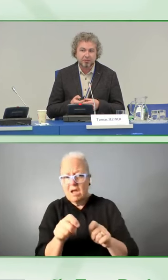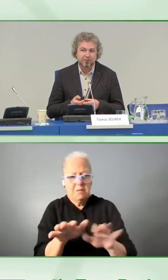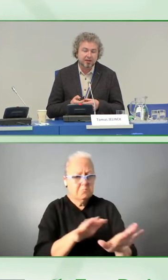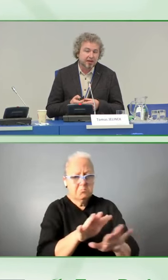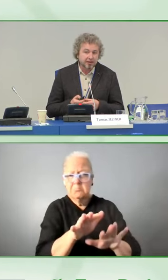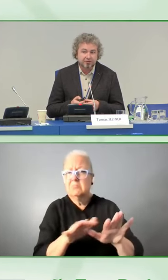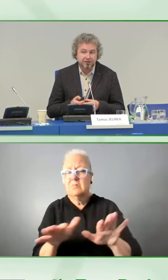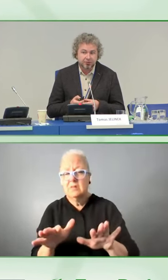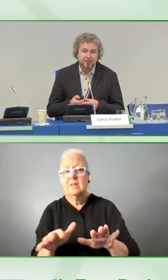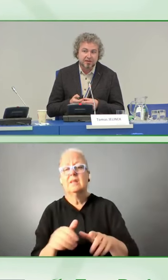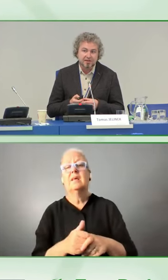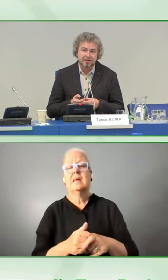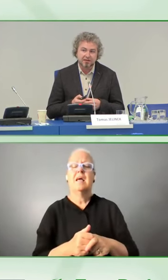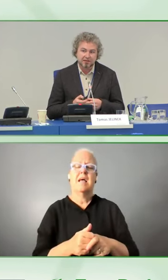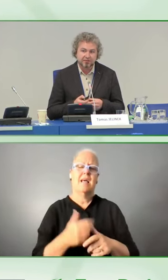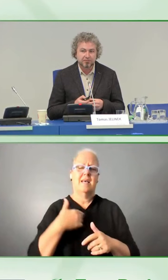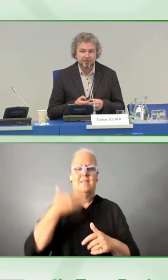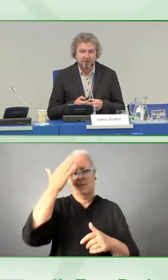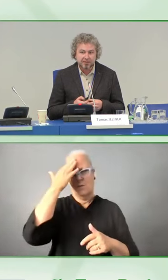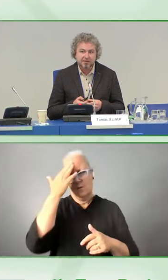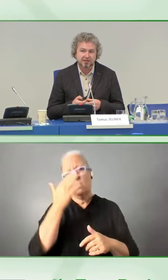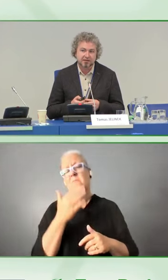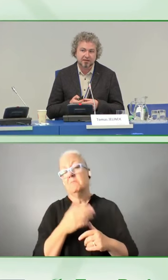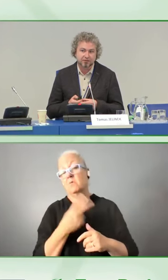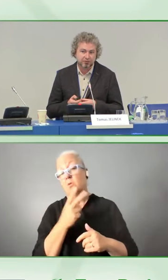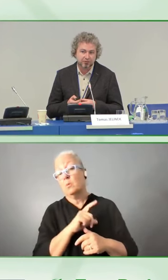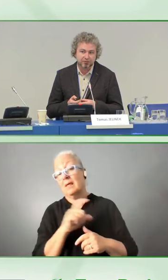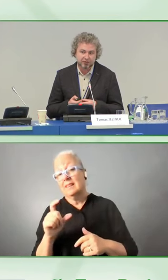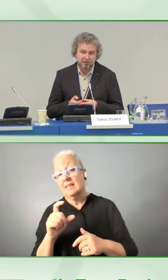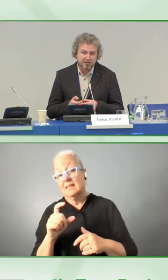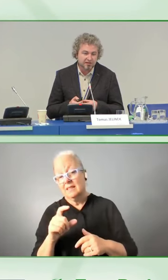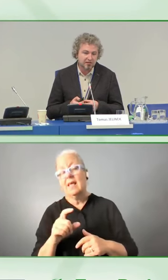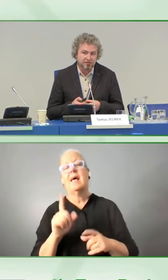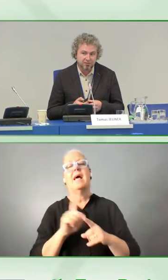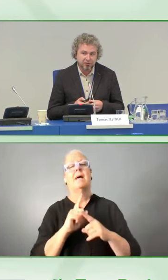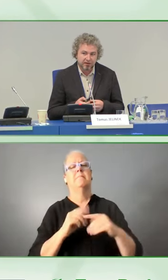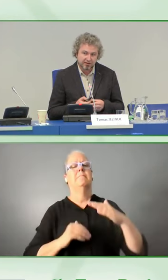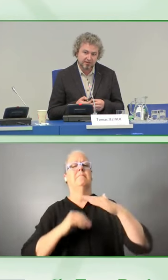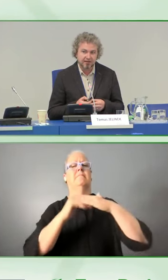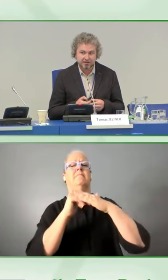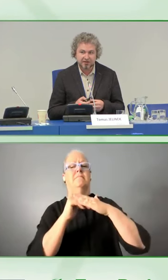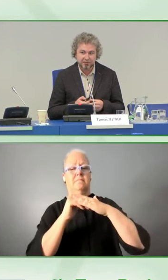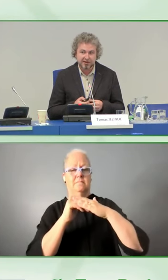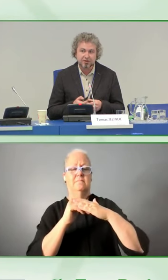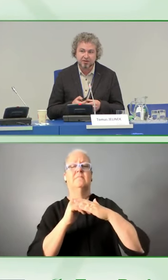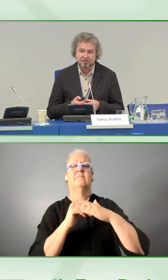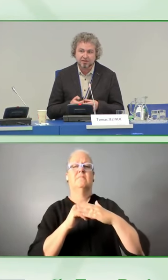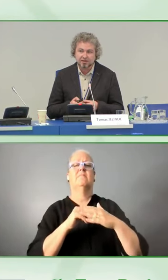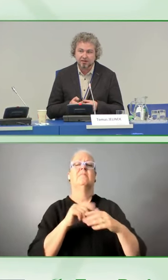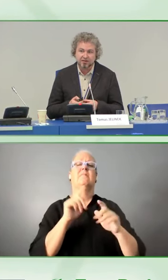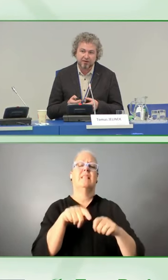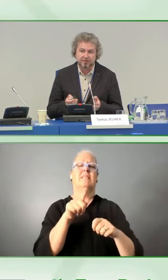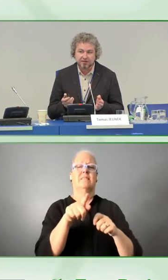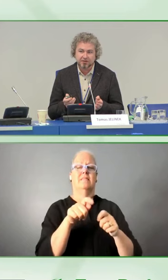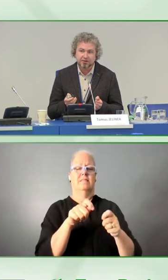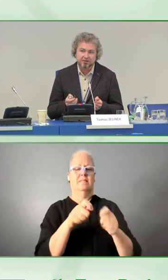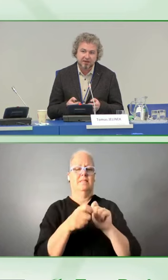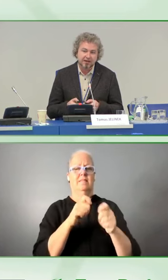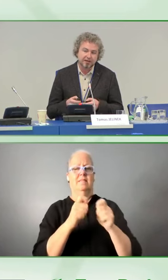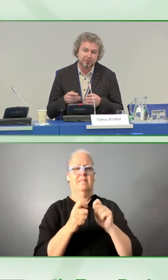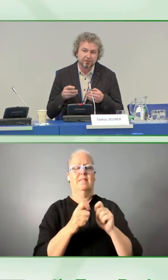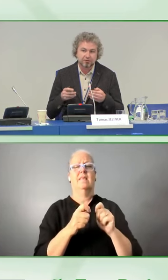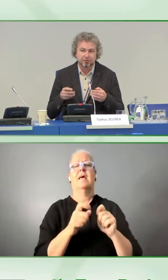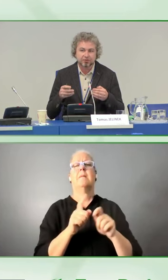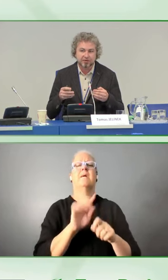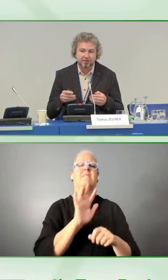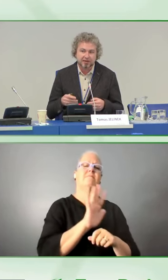that it will help you. And after two weeks it will be limited to just smaller denominations like five, ten euro.